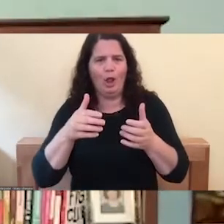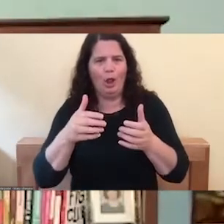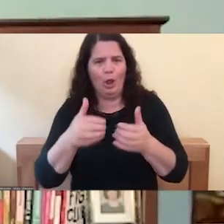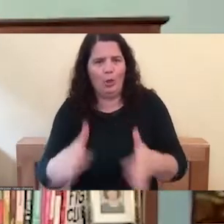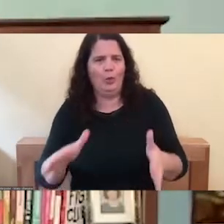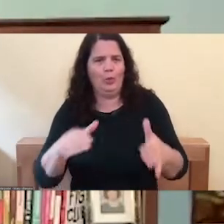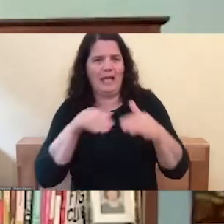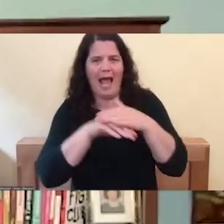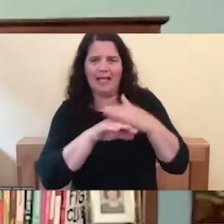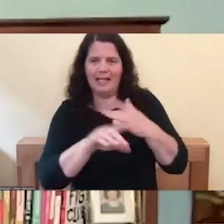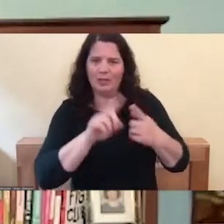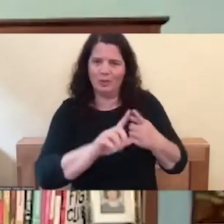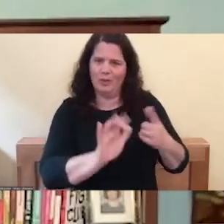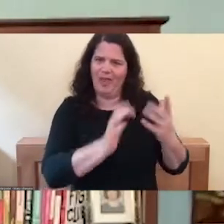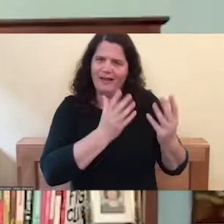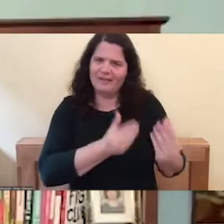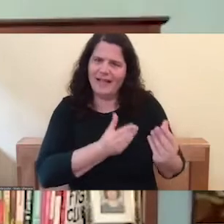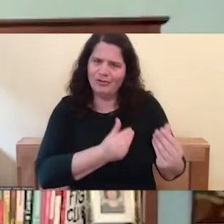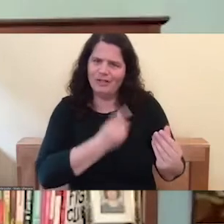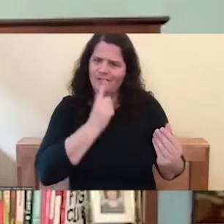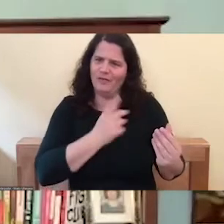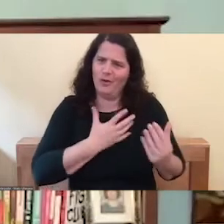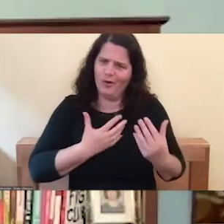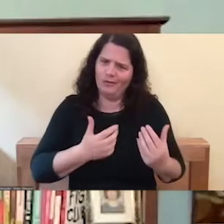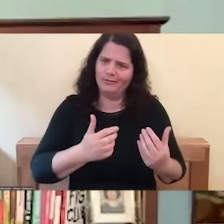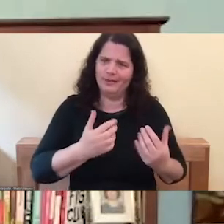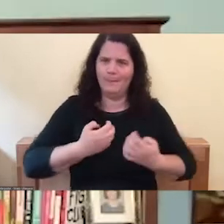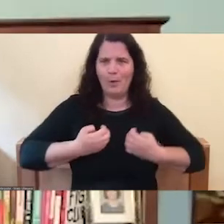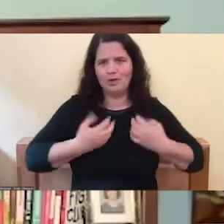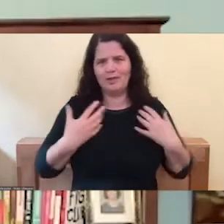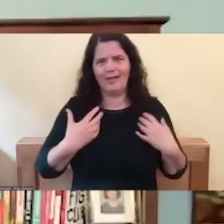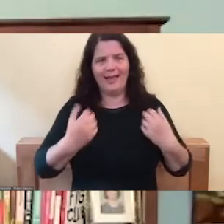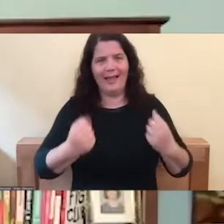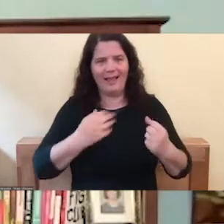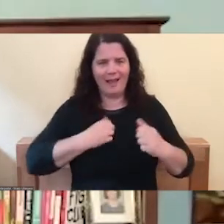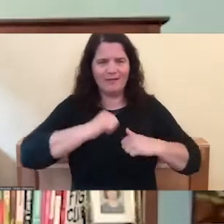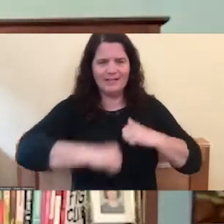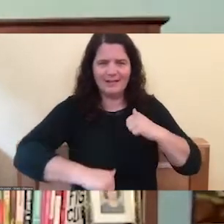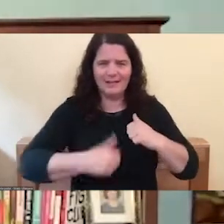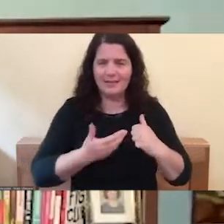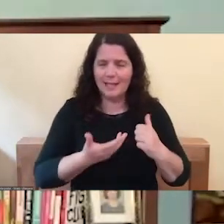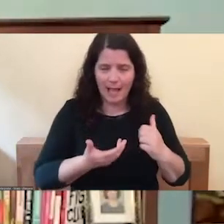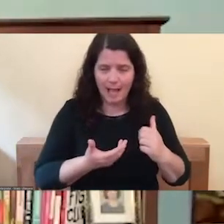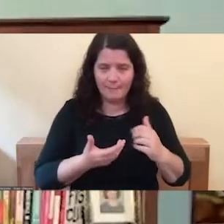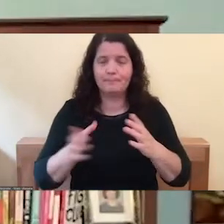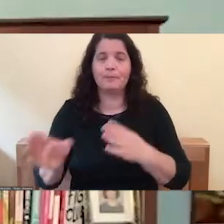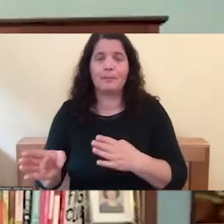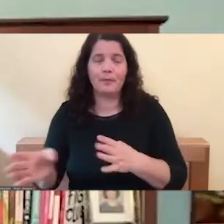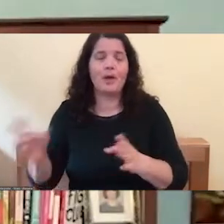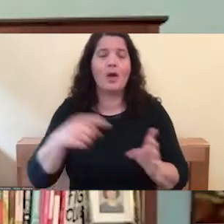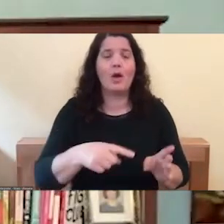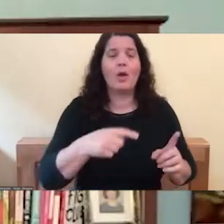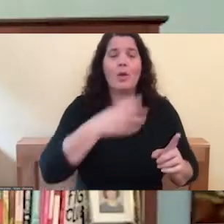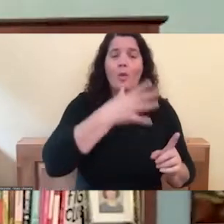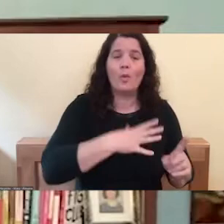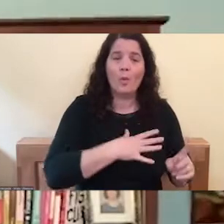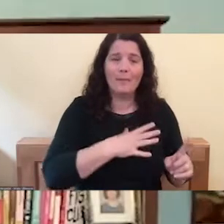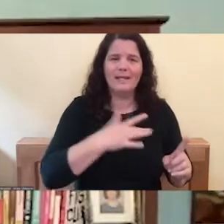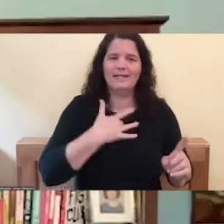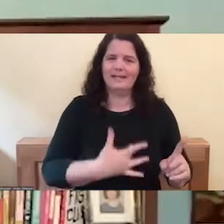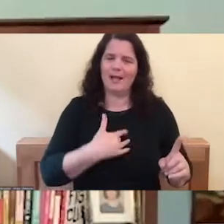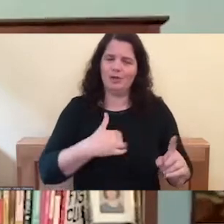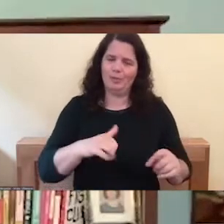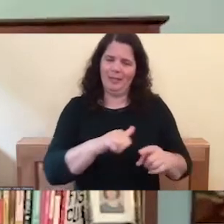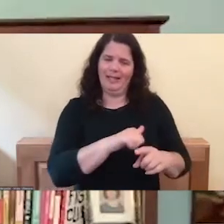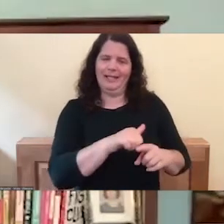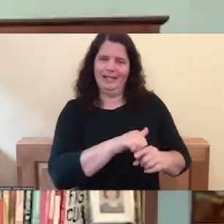of emotional healing and resilience, which is radical self acceptance and tenderness. Women, on the other hand, they're socialized